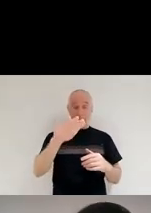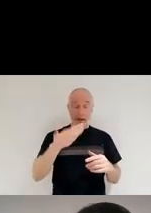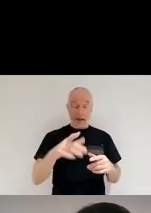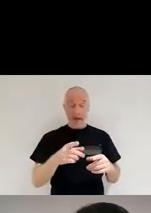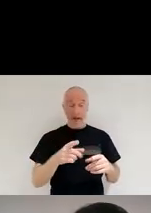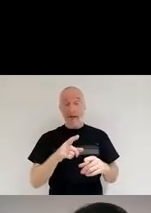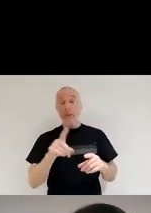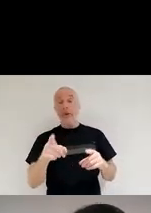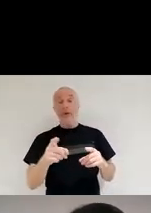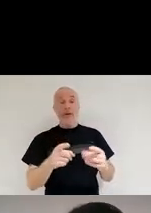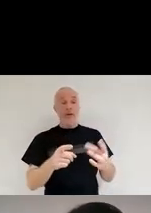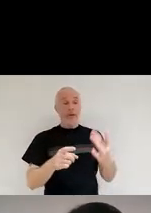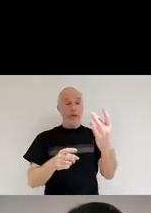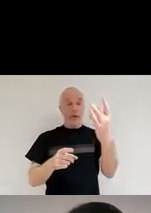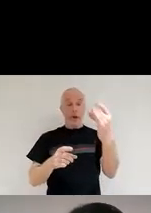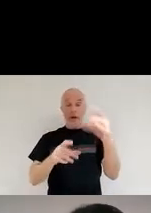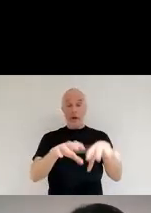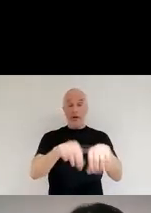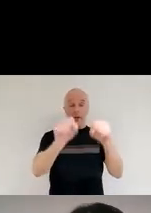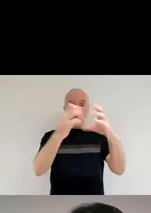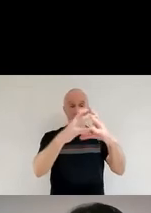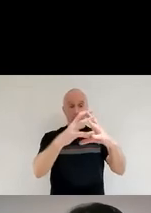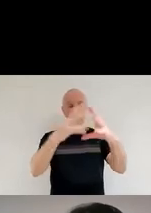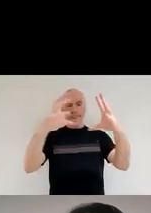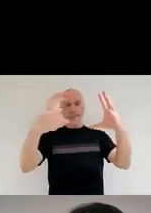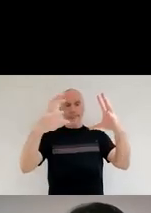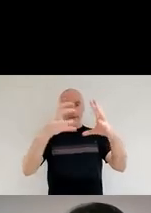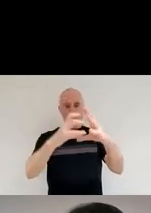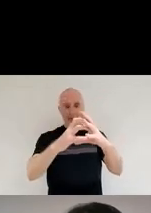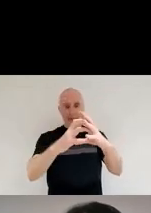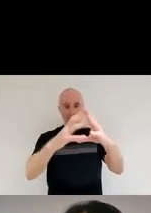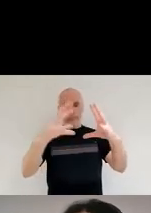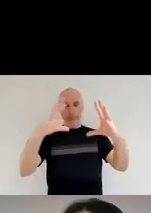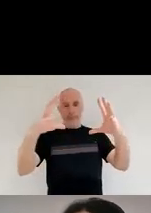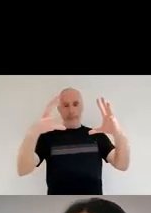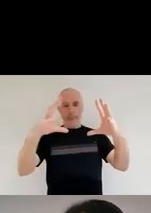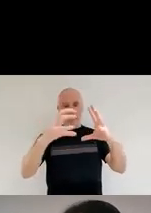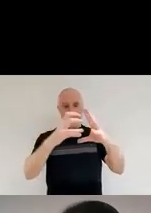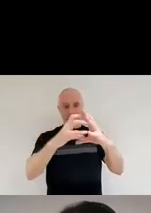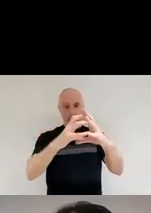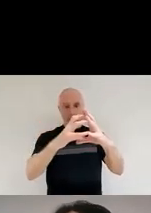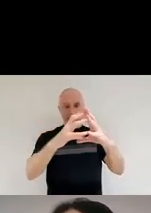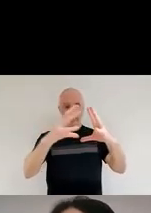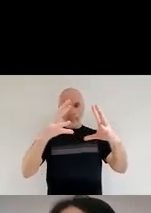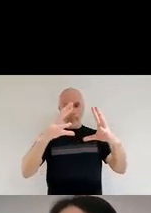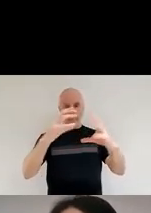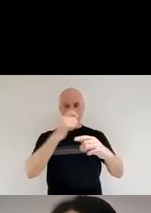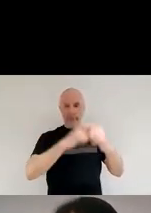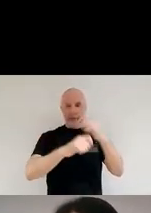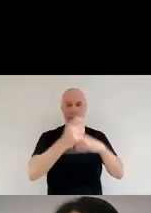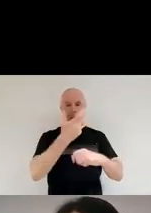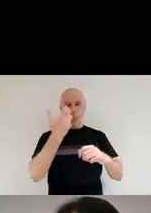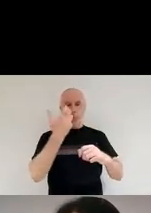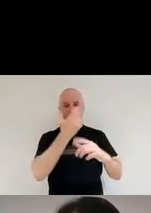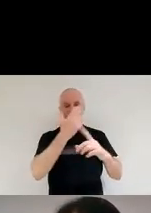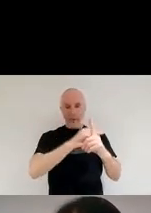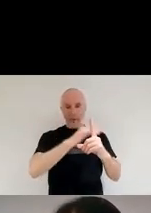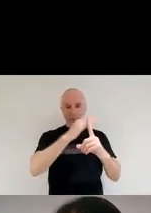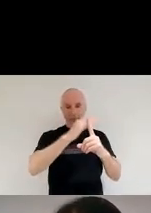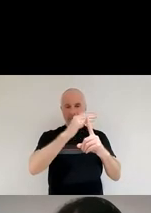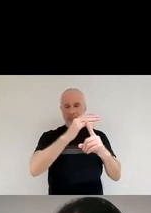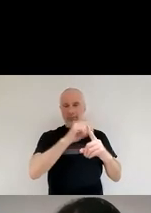star starts contracting, as the gas starts contracting to form stars, it heats up because it loses all that